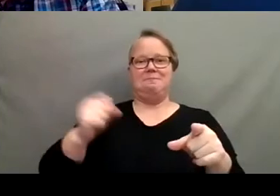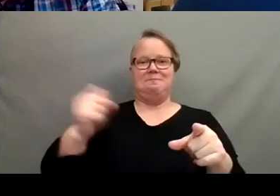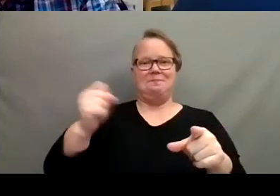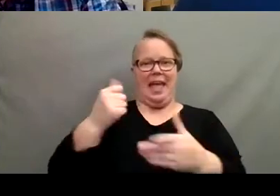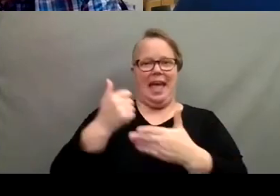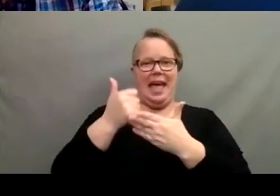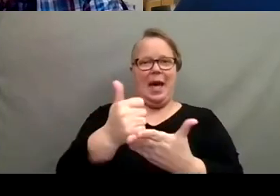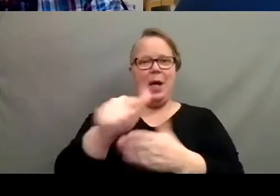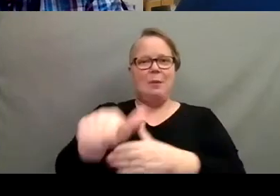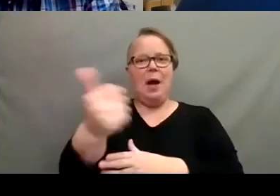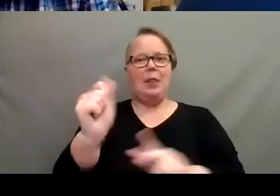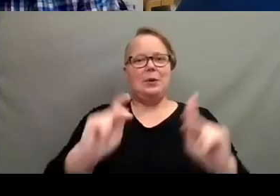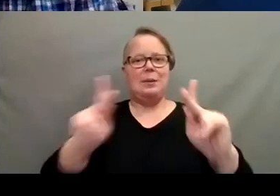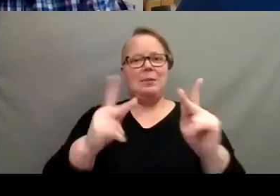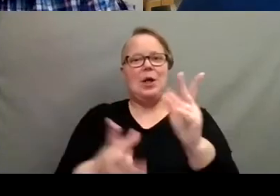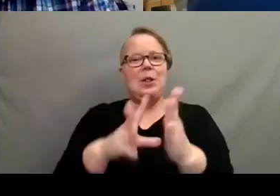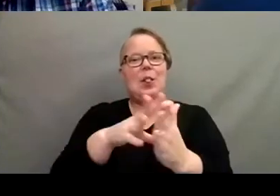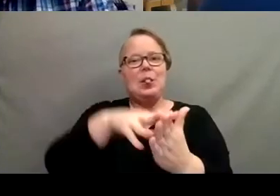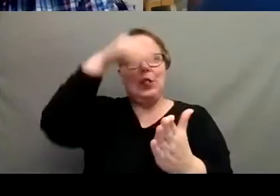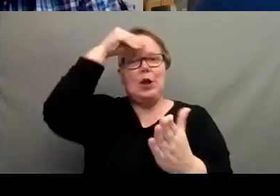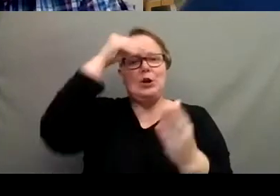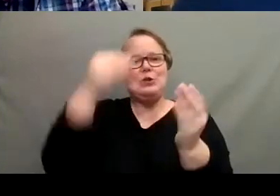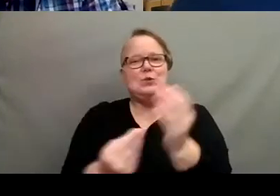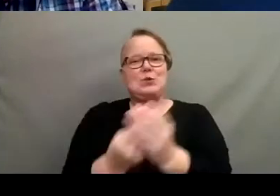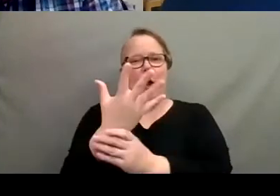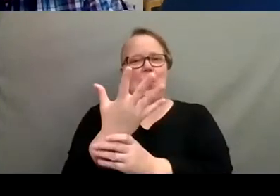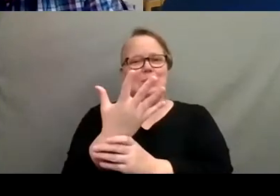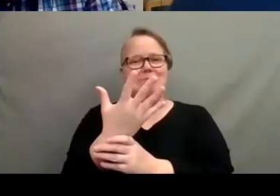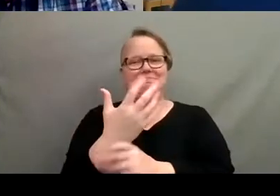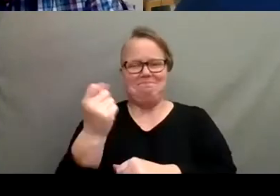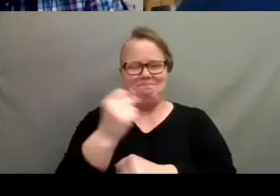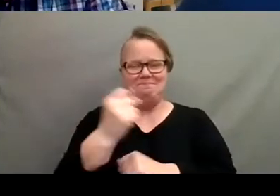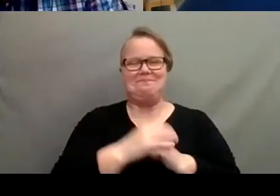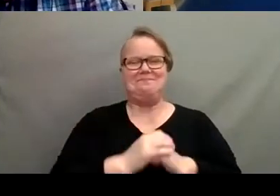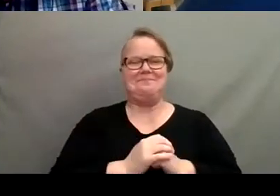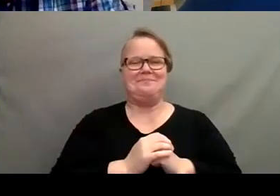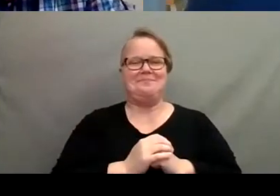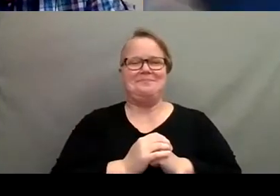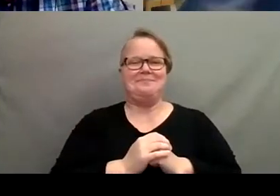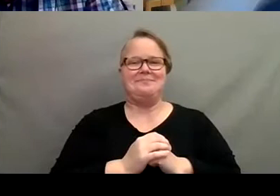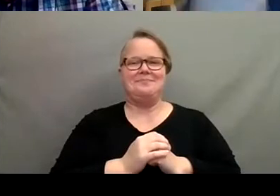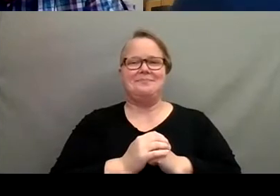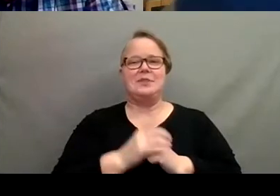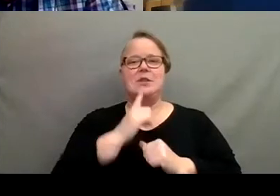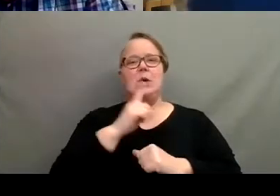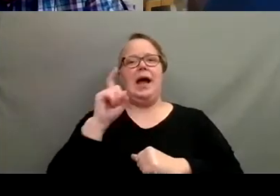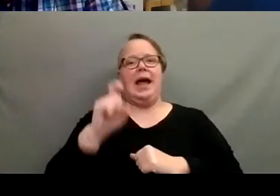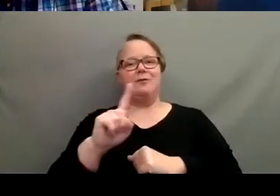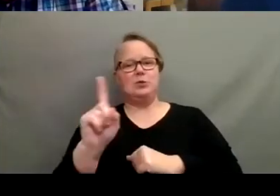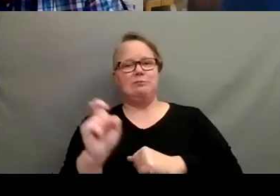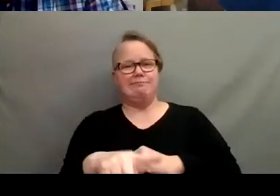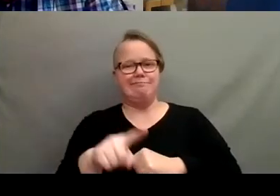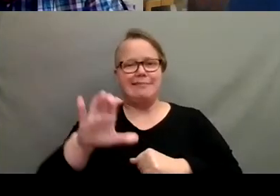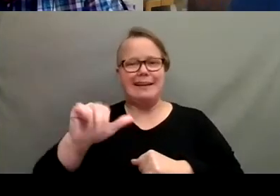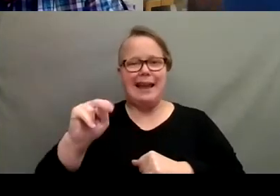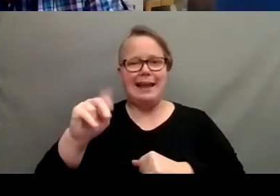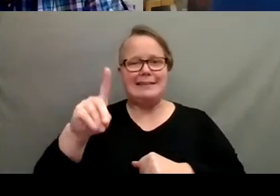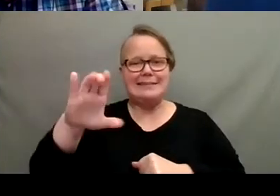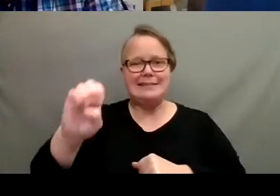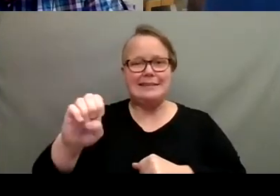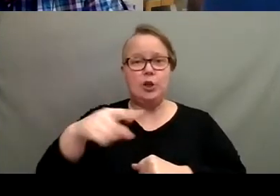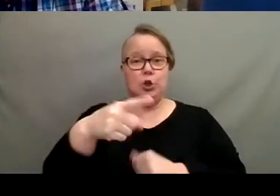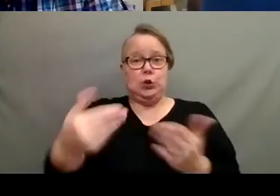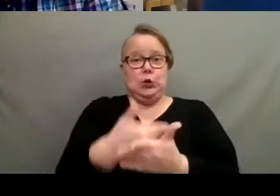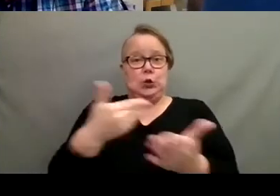That's what we got to do. That's right. That's right. Well, I, I have to ask you, Candace, you know, we always, you're a new